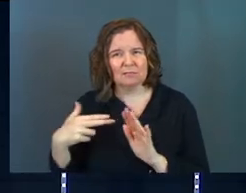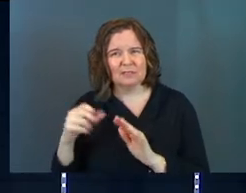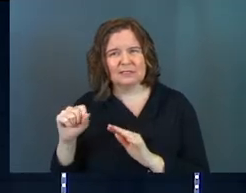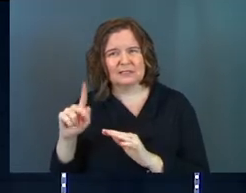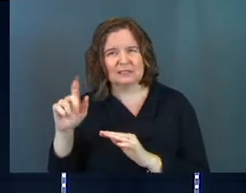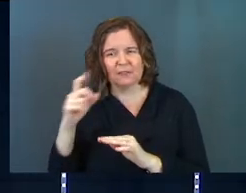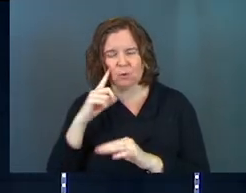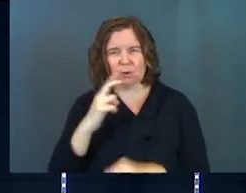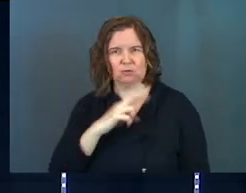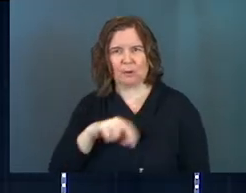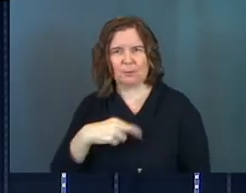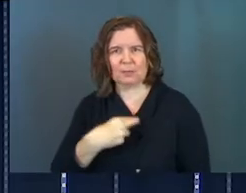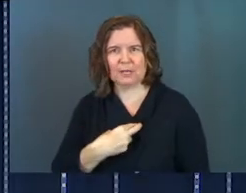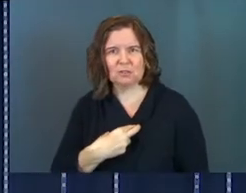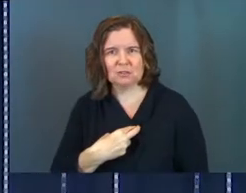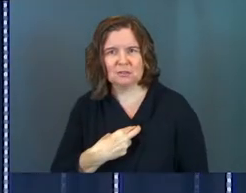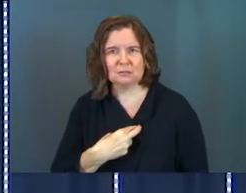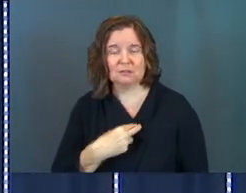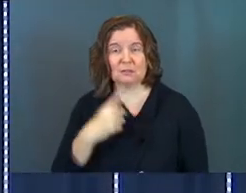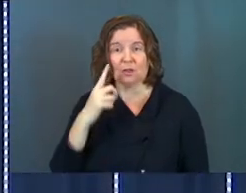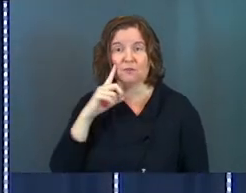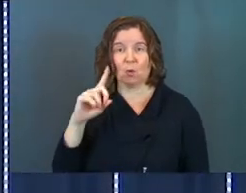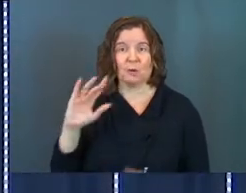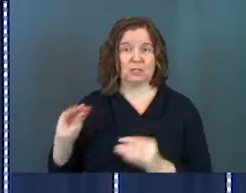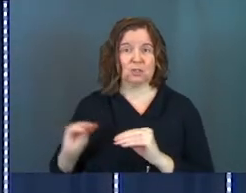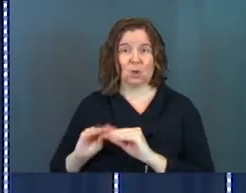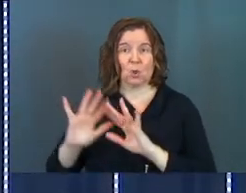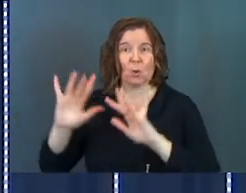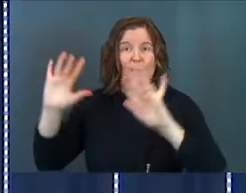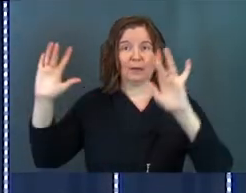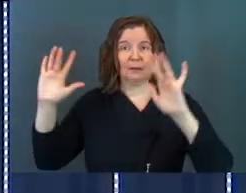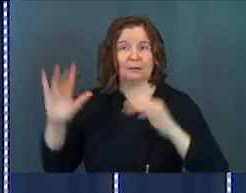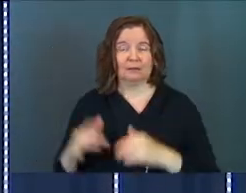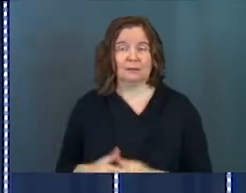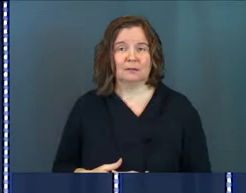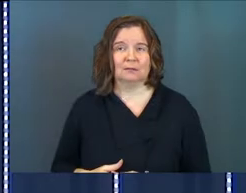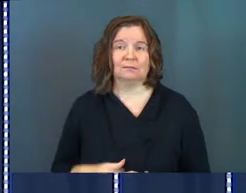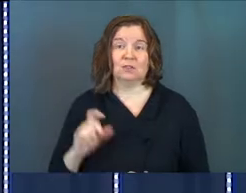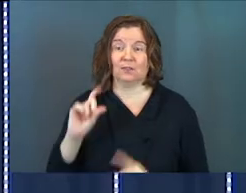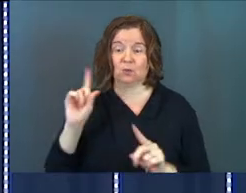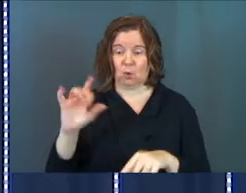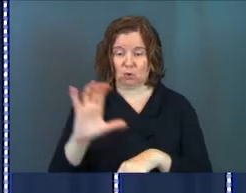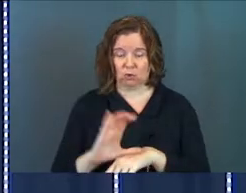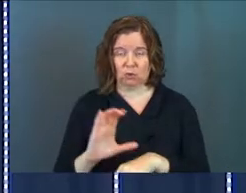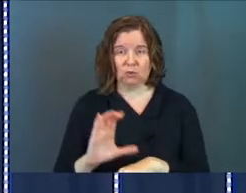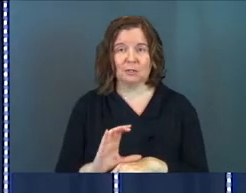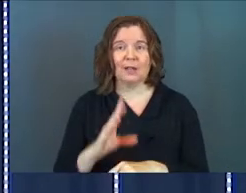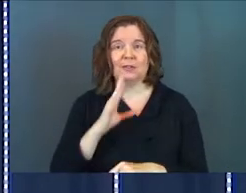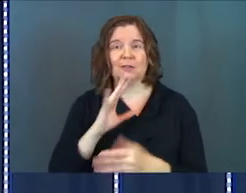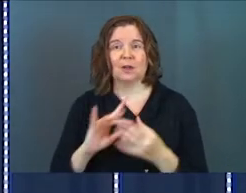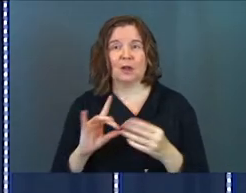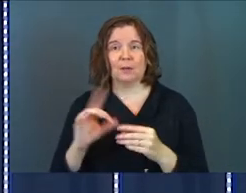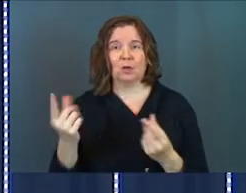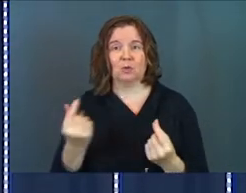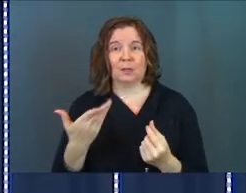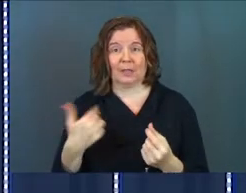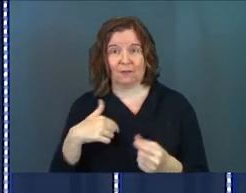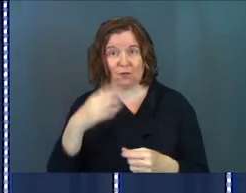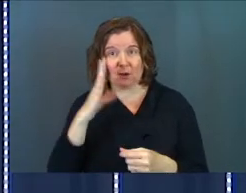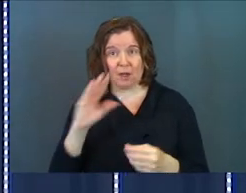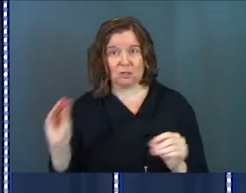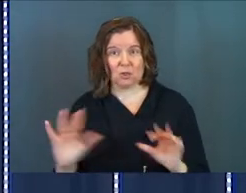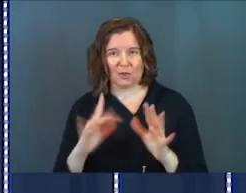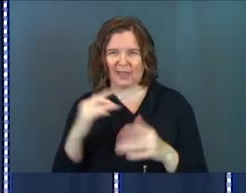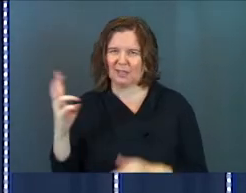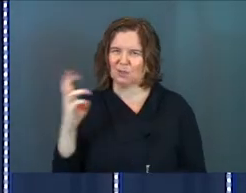his reputation. For his glory. You go to church and they talk about doing things for God's